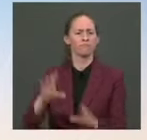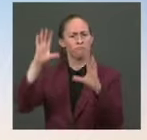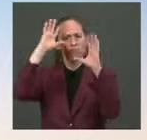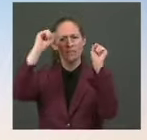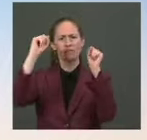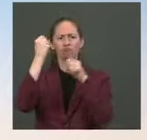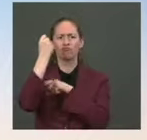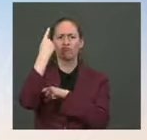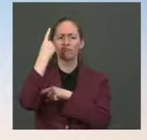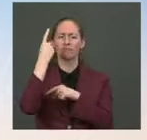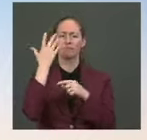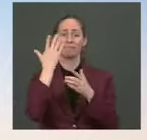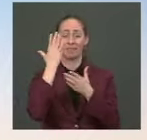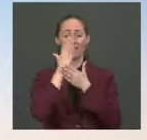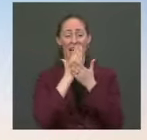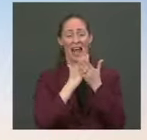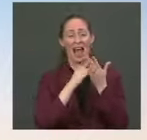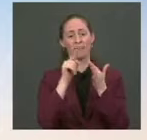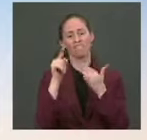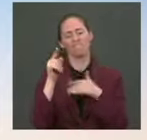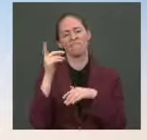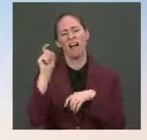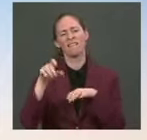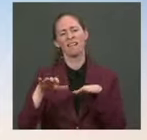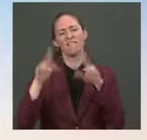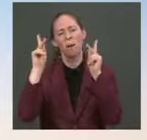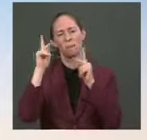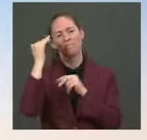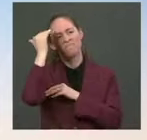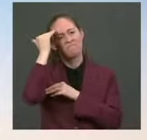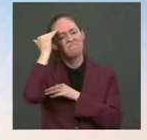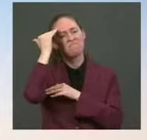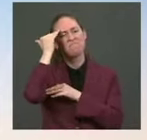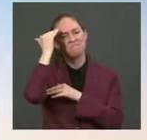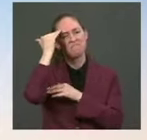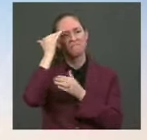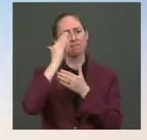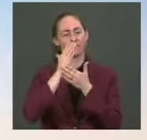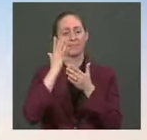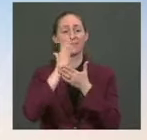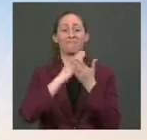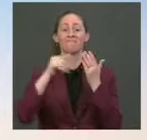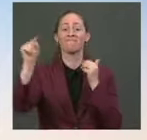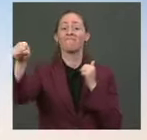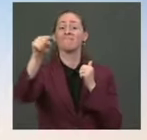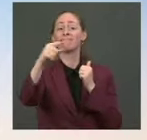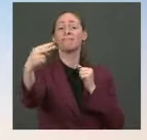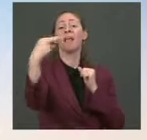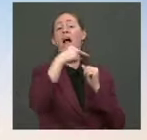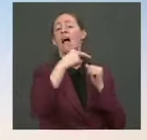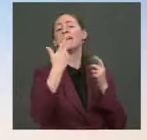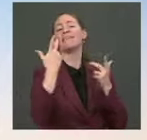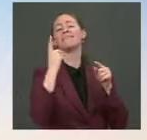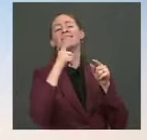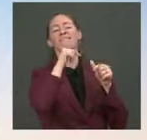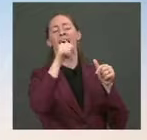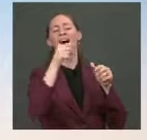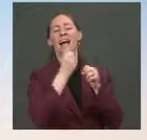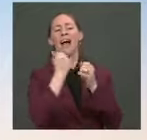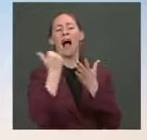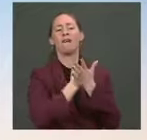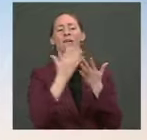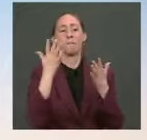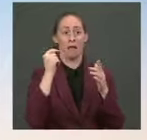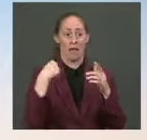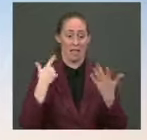absolutely everything he wants in this package and others may not get absolutely everything they want in this package. But I'm not going to outline it further from